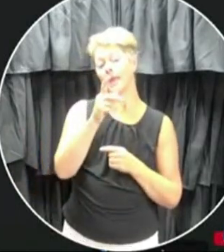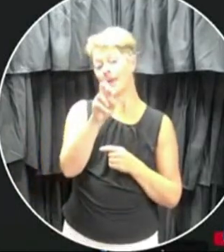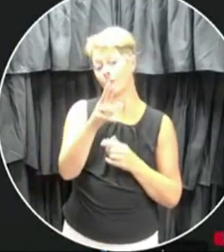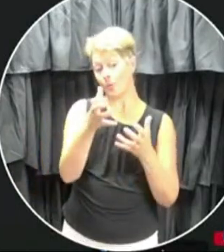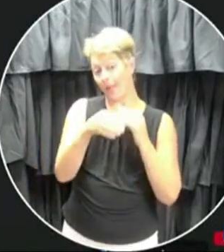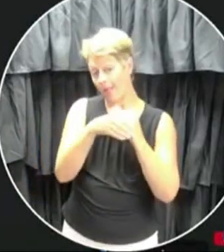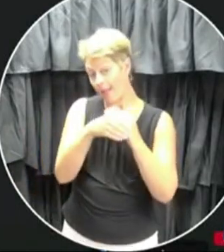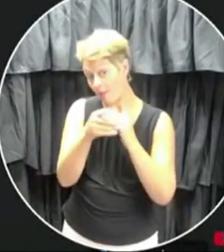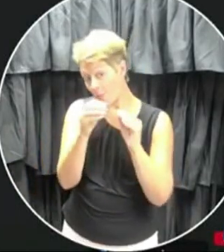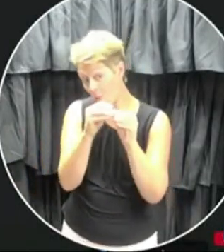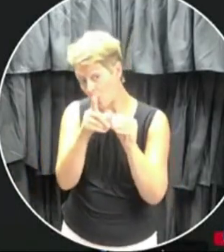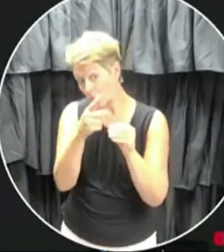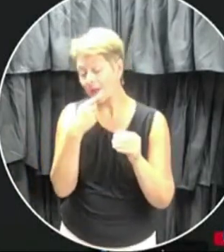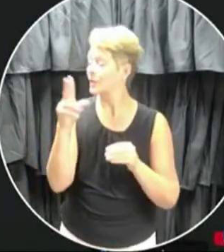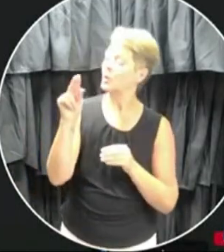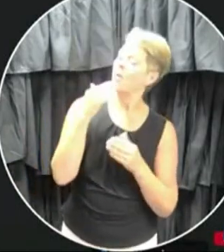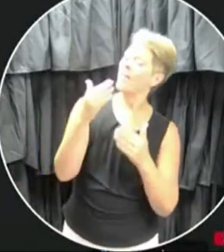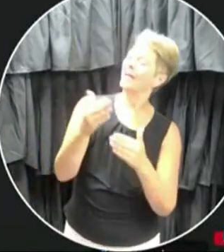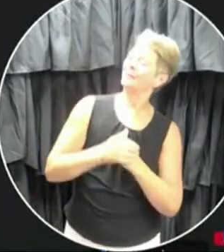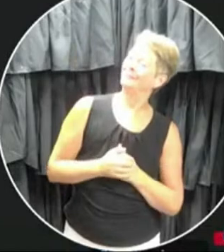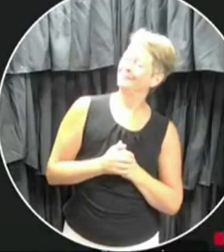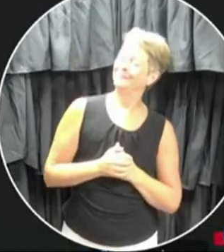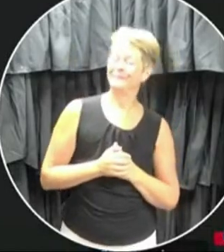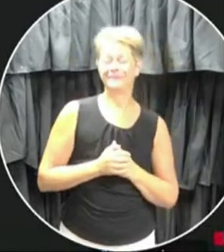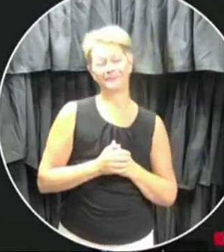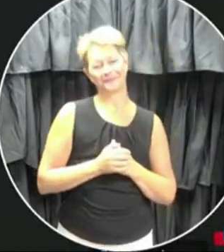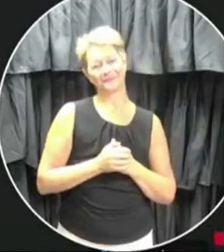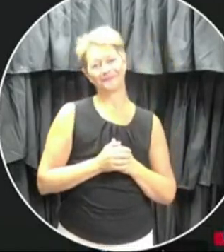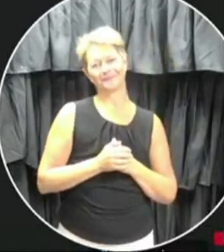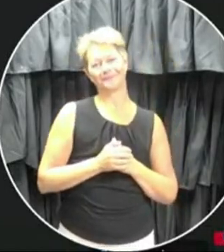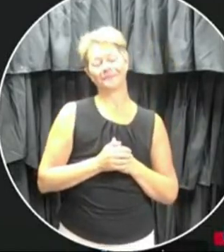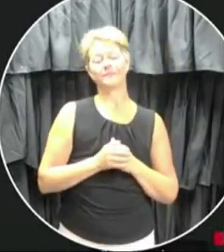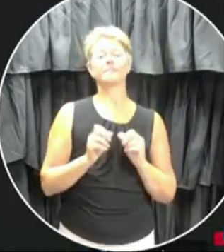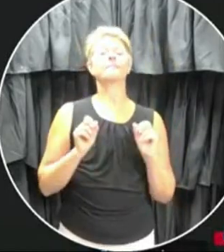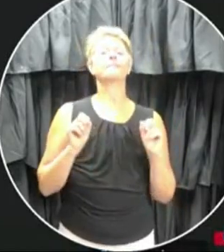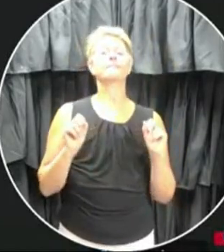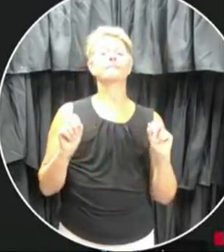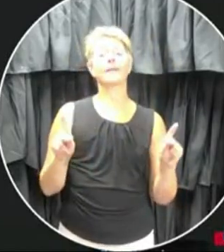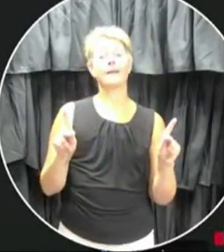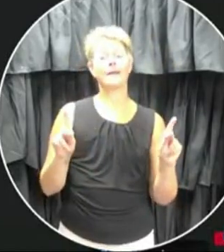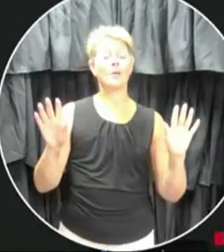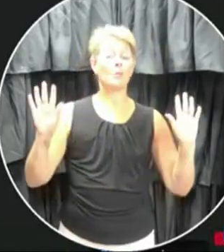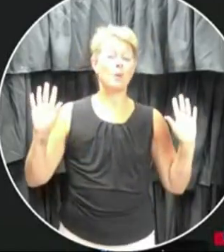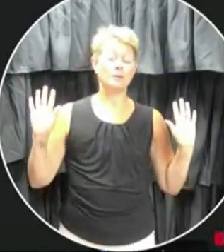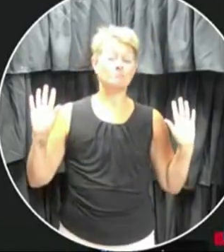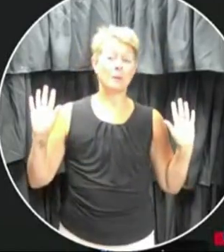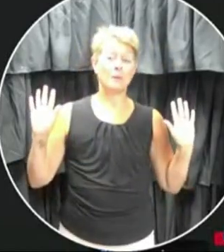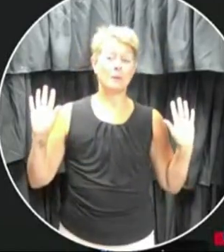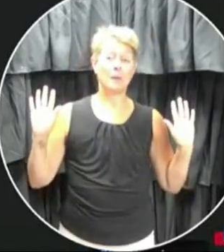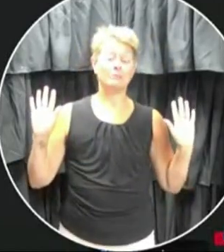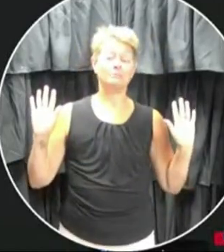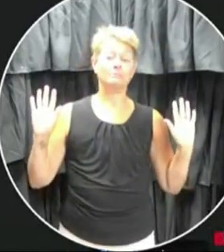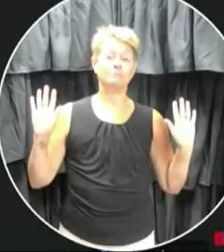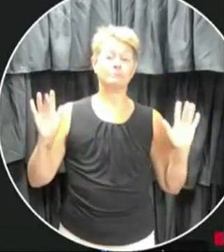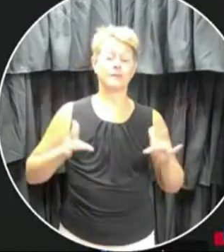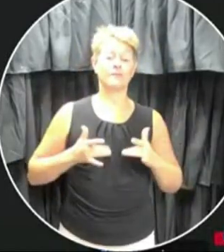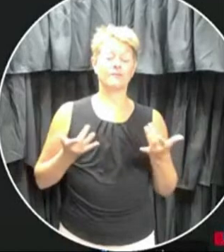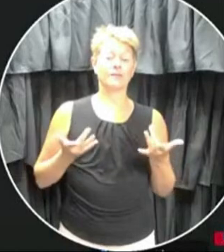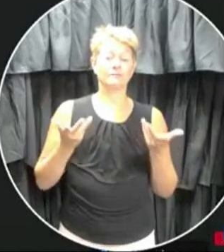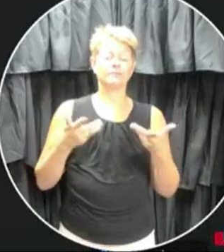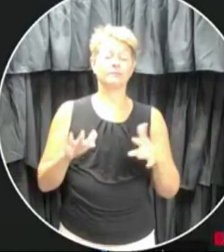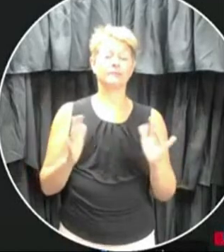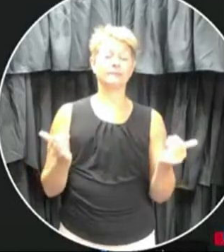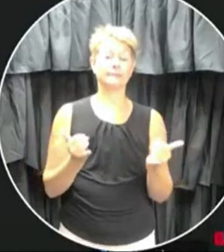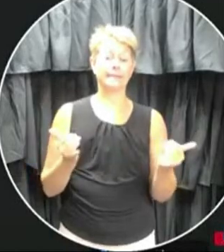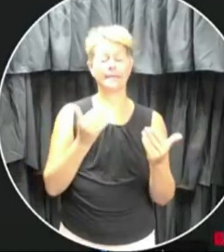No, I'm good. Thank you. All right. Perfect. Um, all right, folks. Well, that concludes our event for today. want to thank